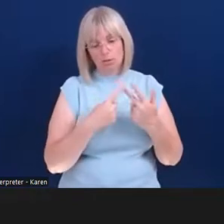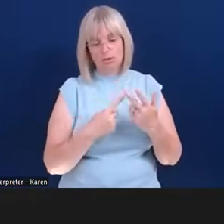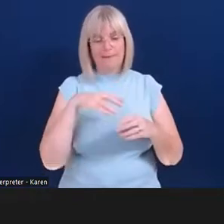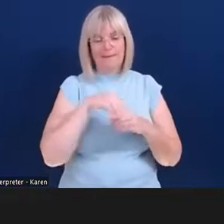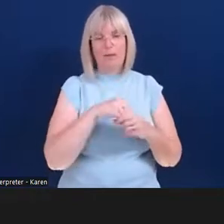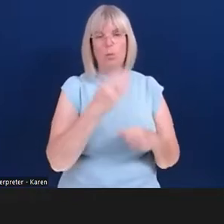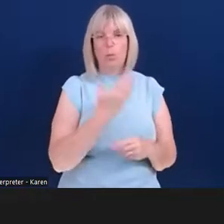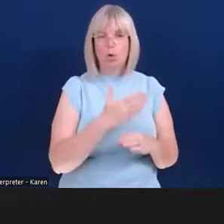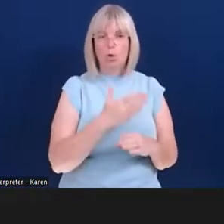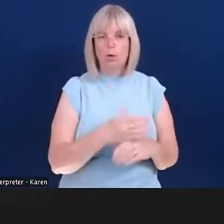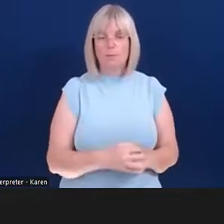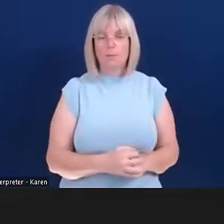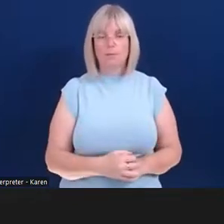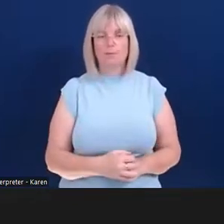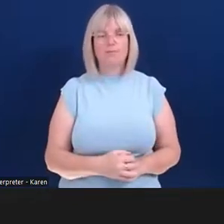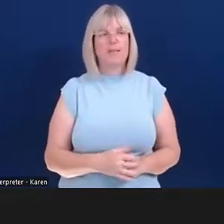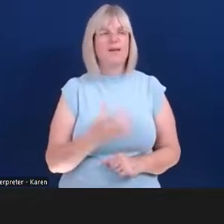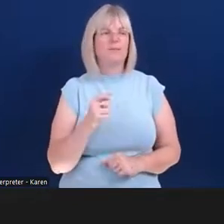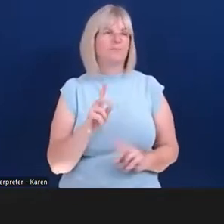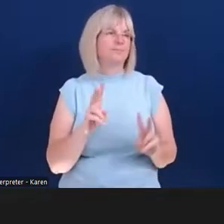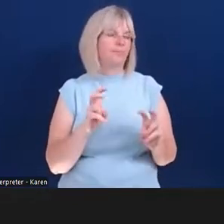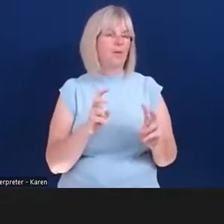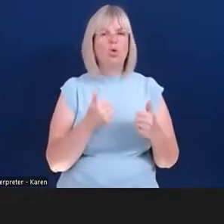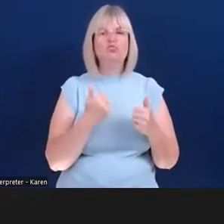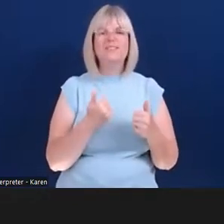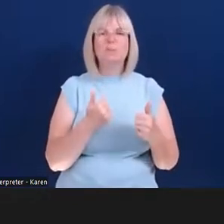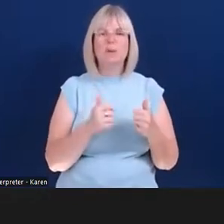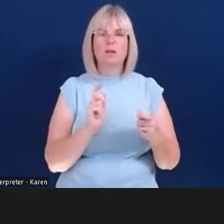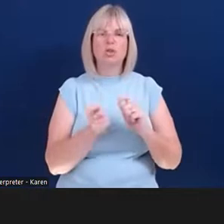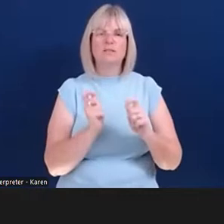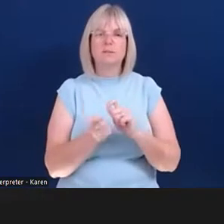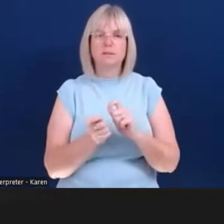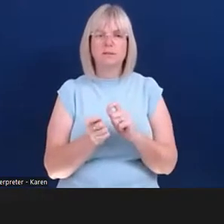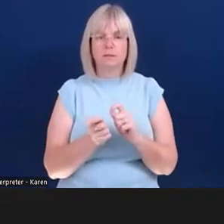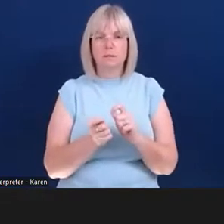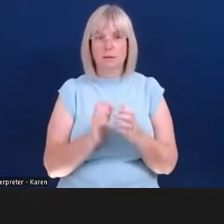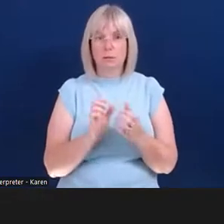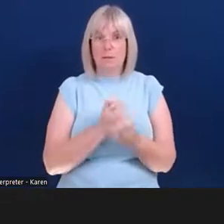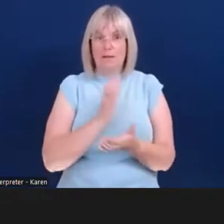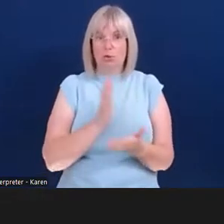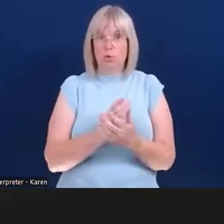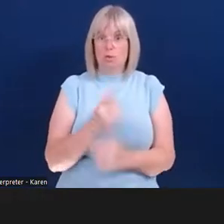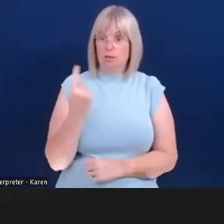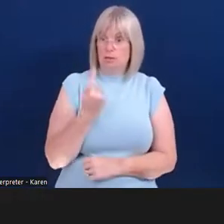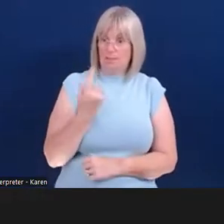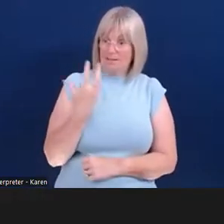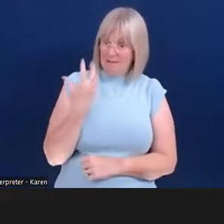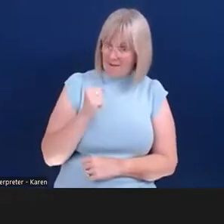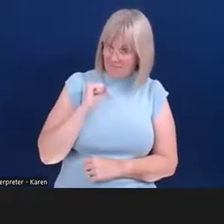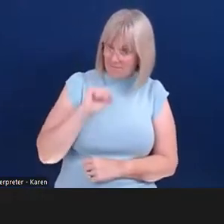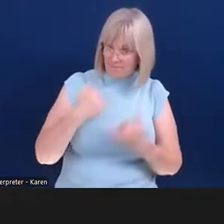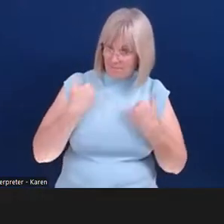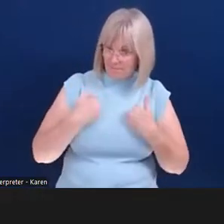Again, this common phrase that can be made to ensure that someone with this condition can be included within your